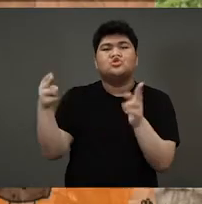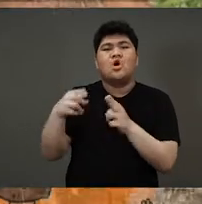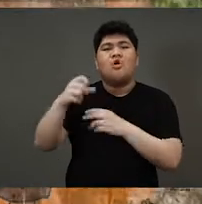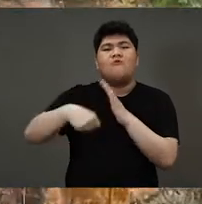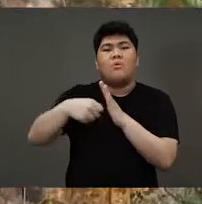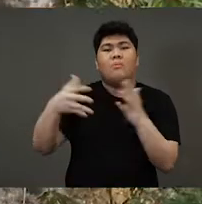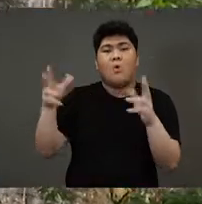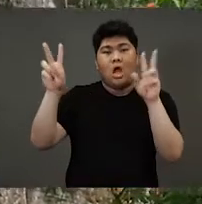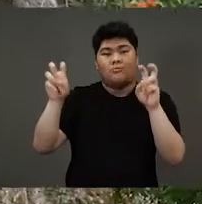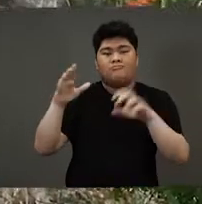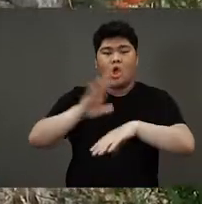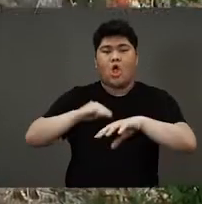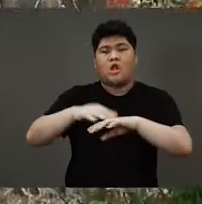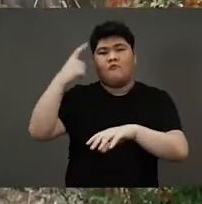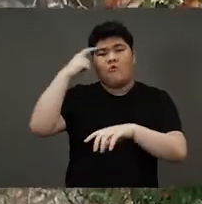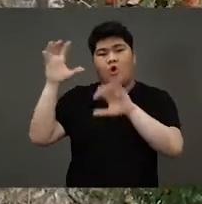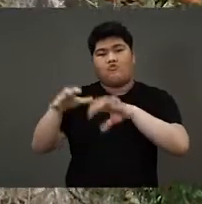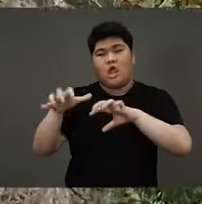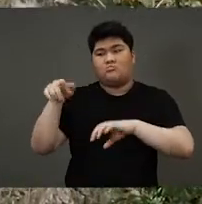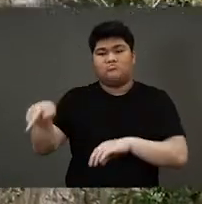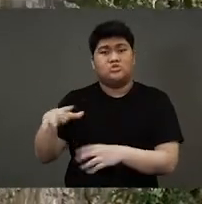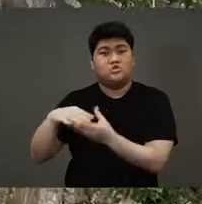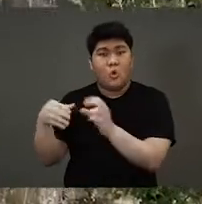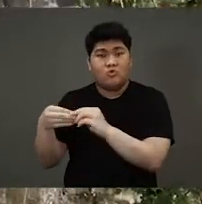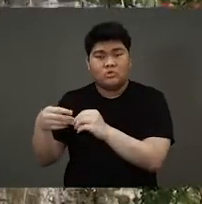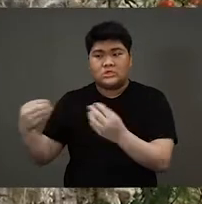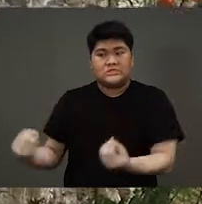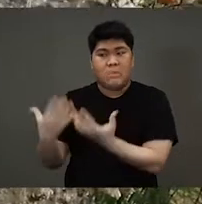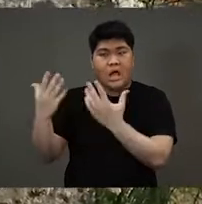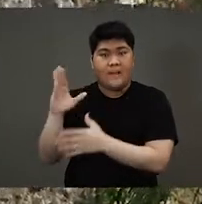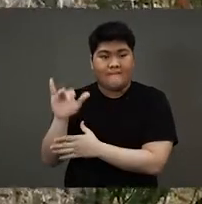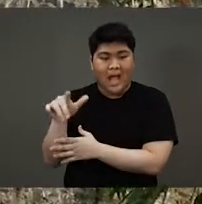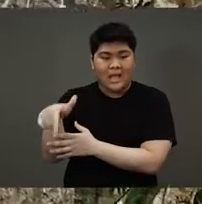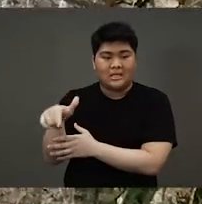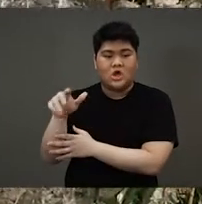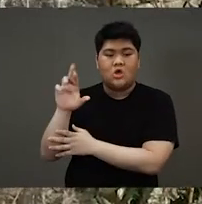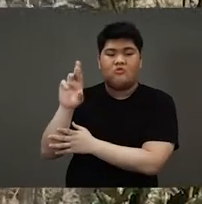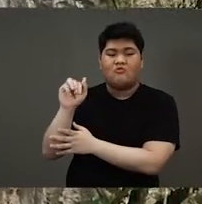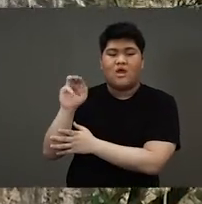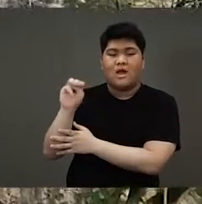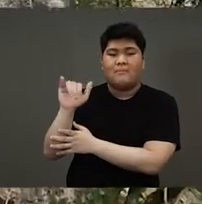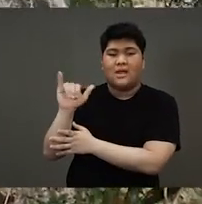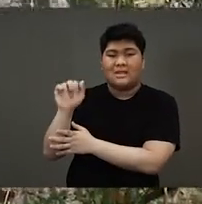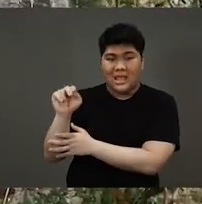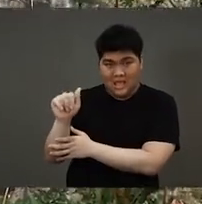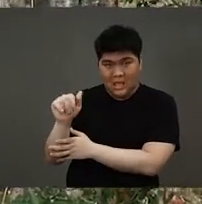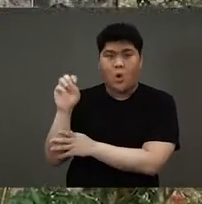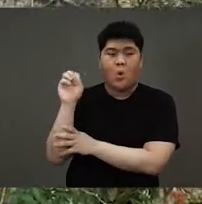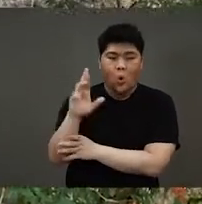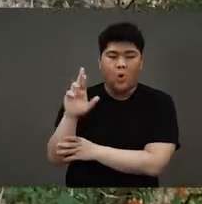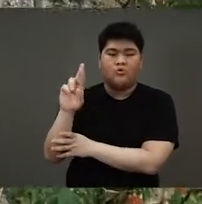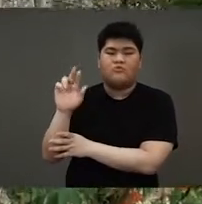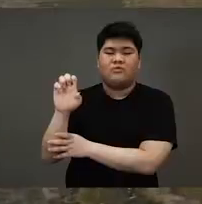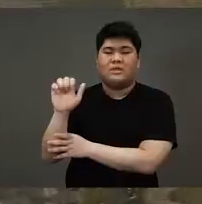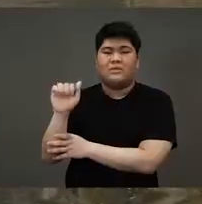Calling for Rain is inspired by the great epic The Ramayana, also known as the Rimker in Cambodia. Calling